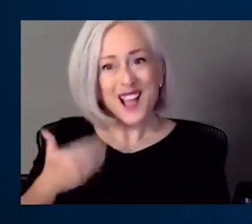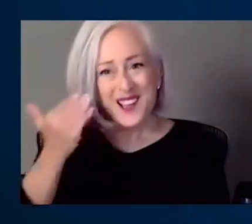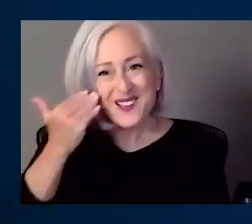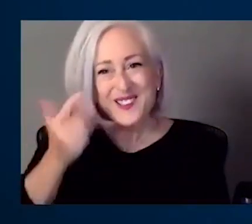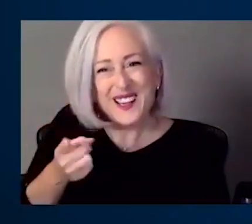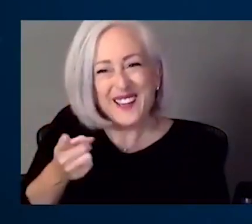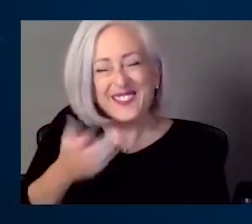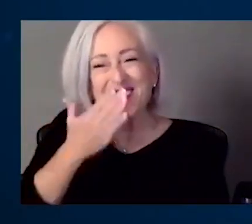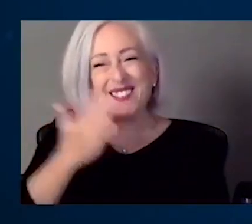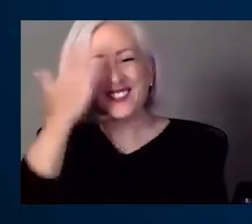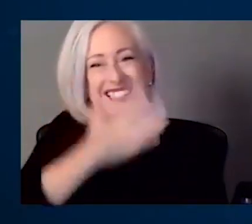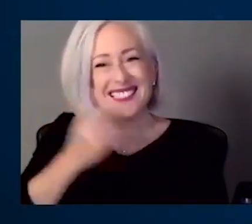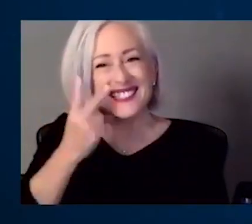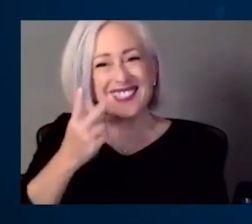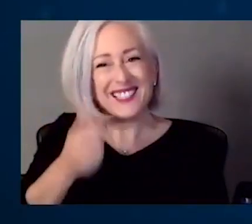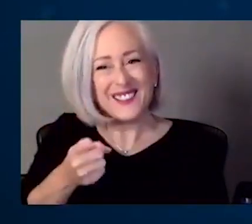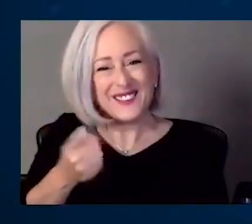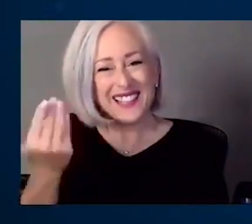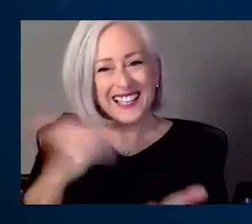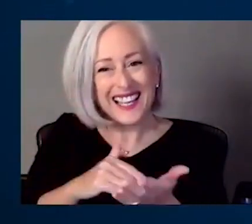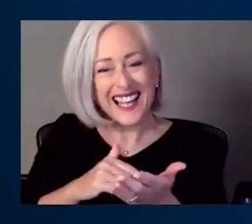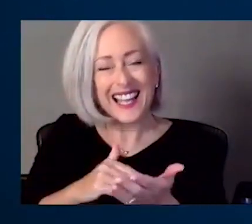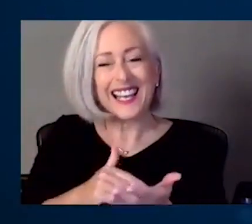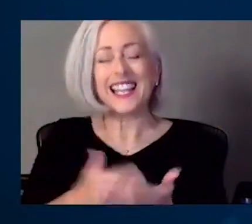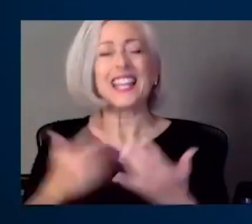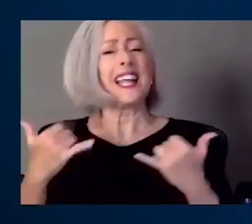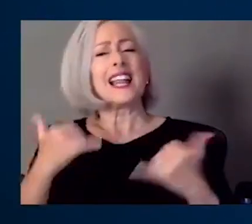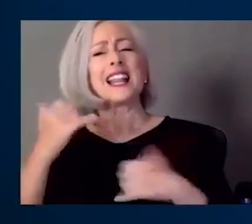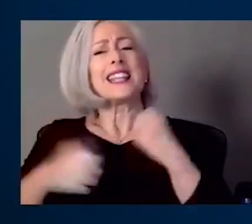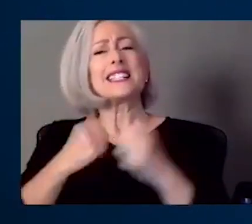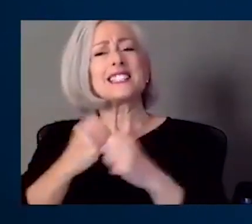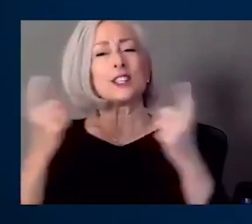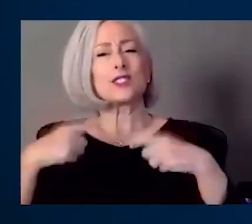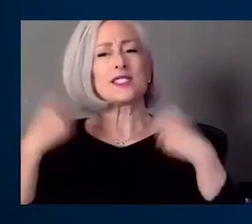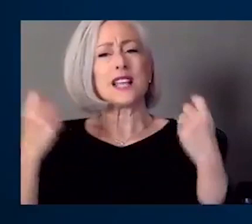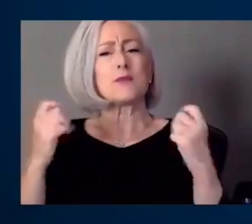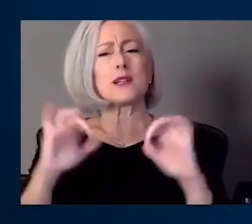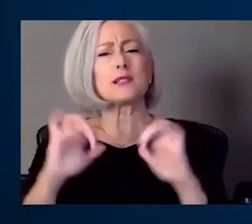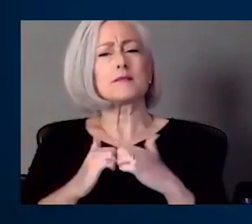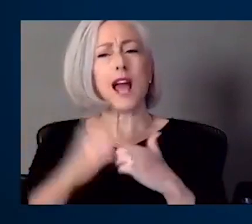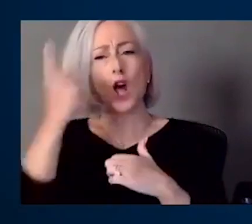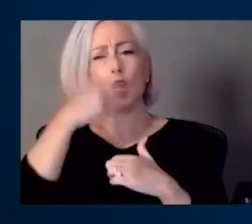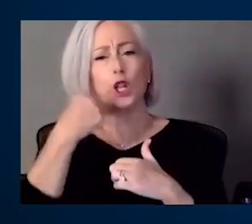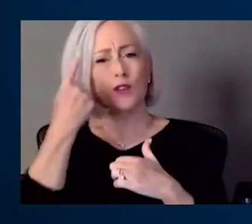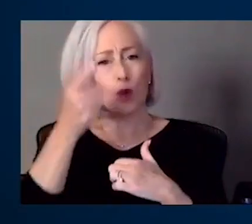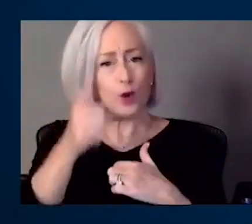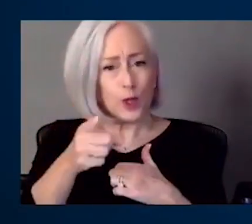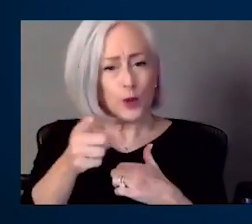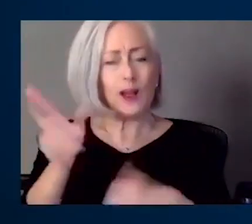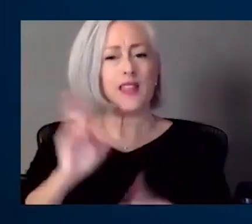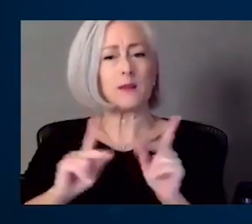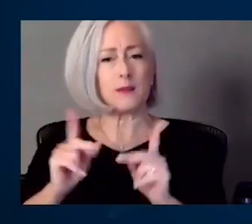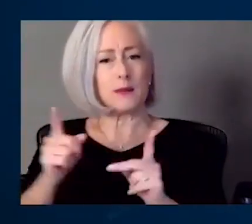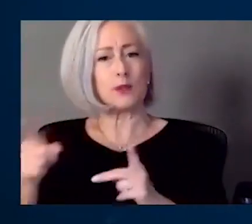Broderick. How will this year's celebration look for you and for those you serve compared to last year?